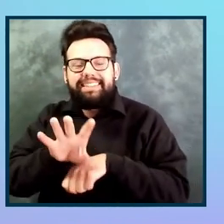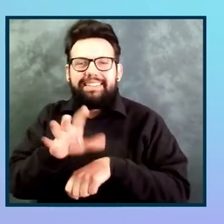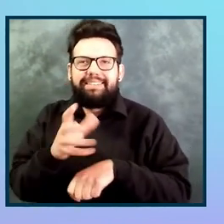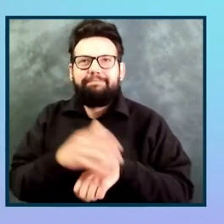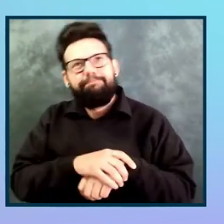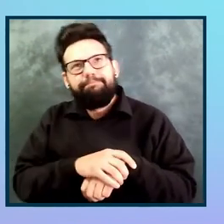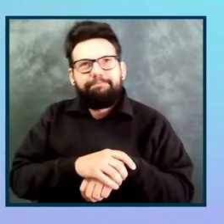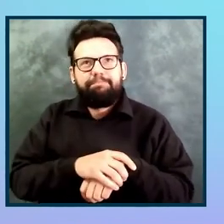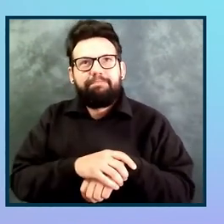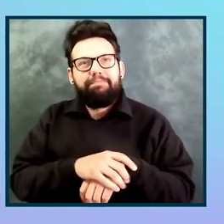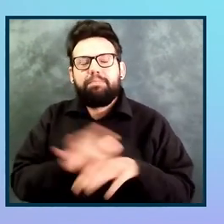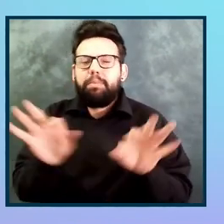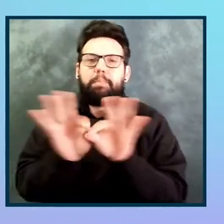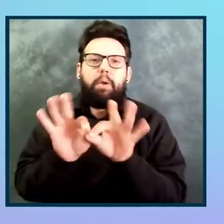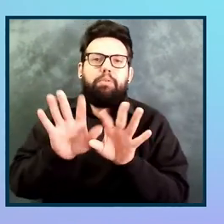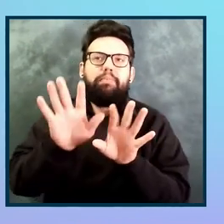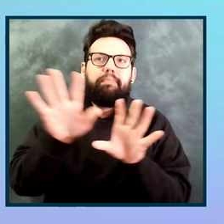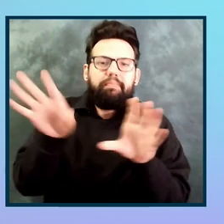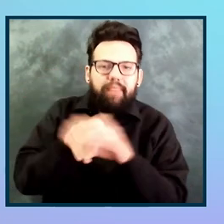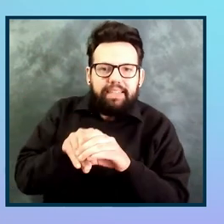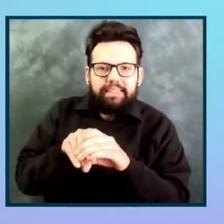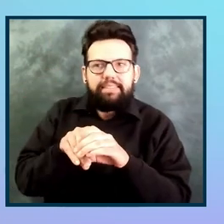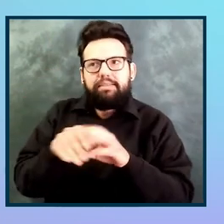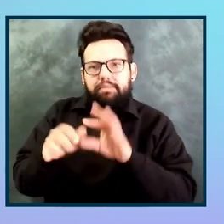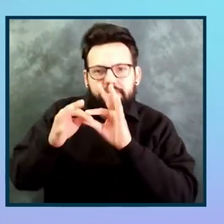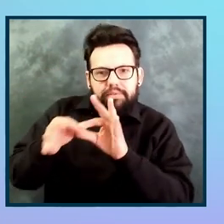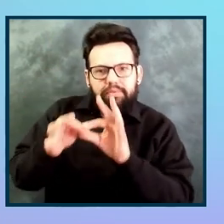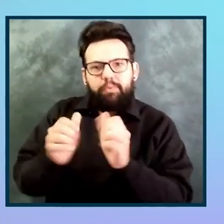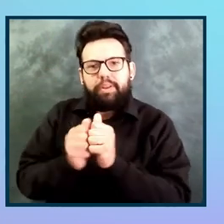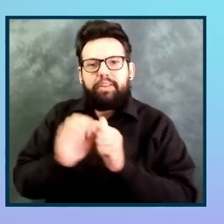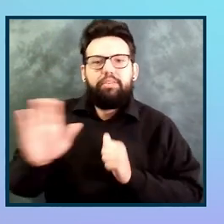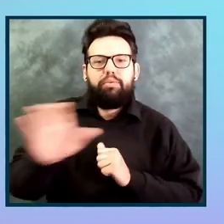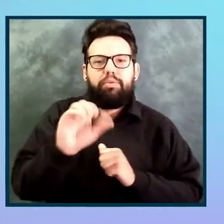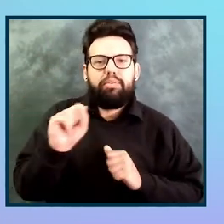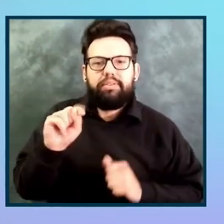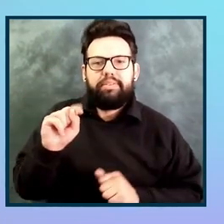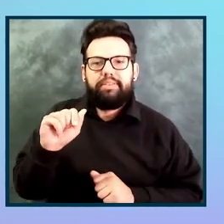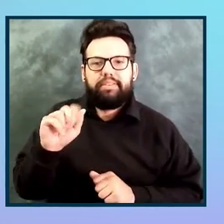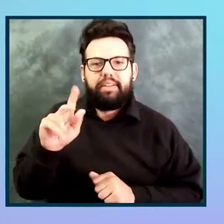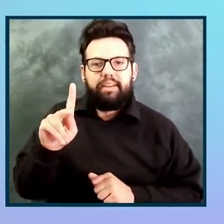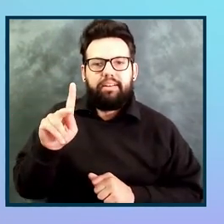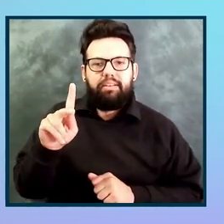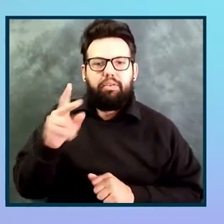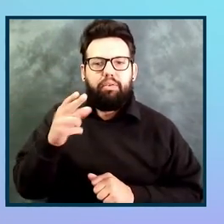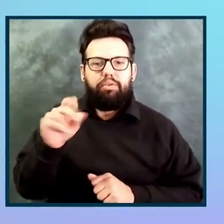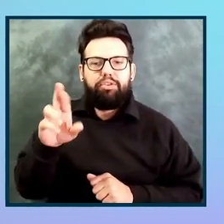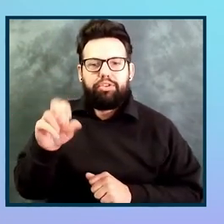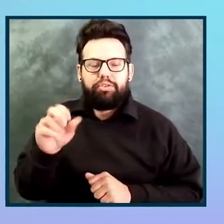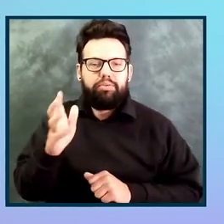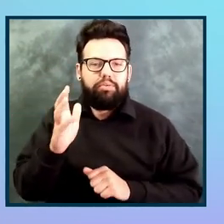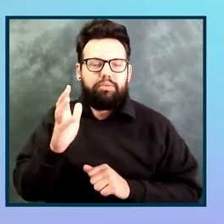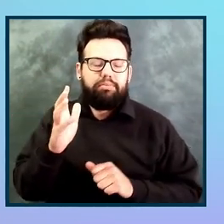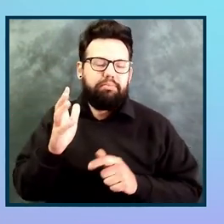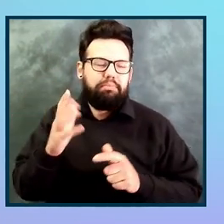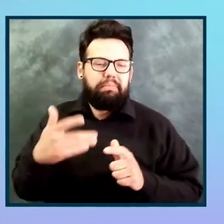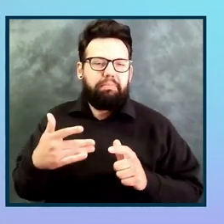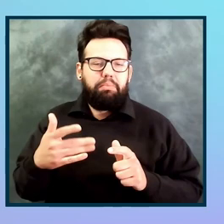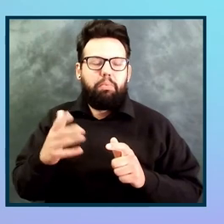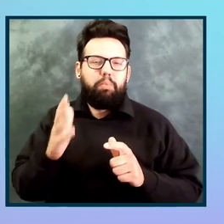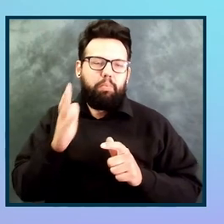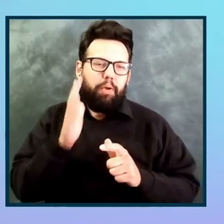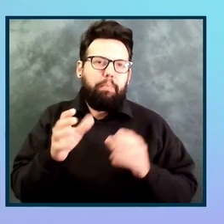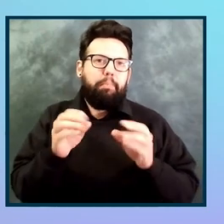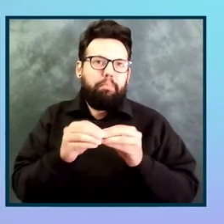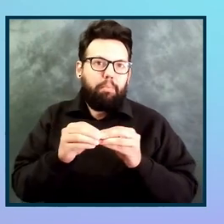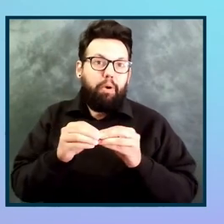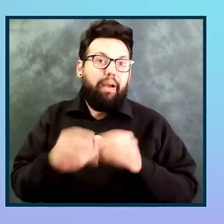in your stakeholders that you are, the more likely you're going to get that kind of partnership. So instead of, and we all